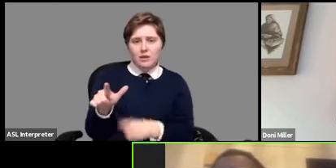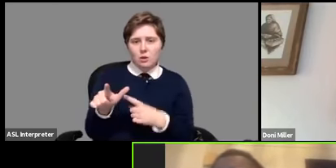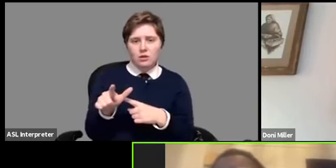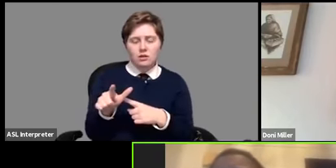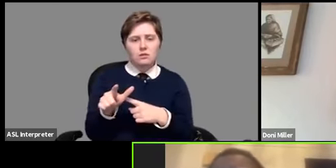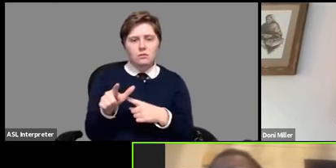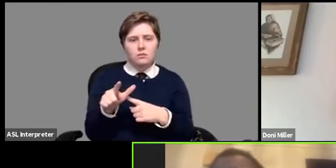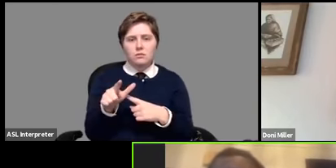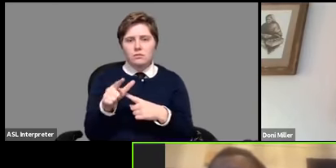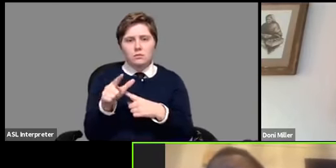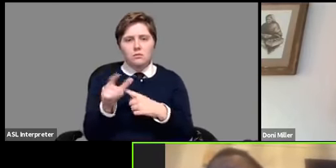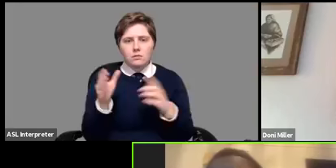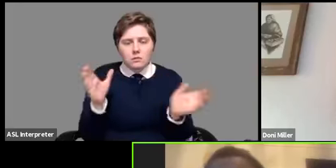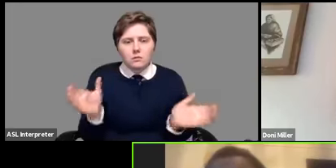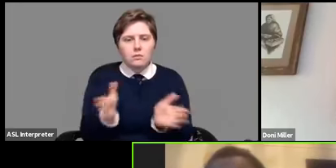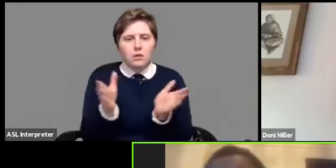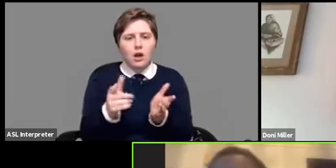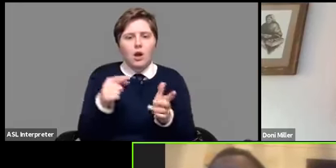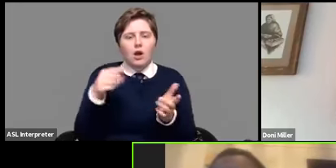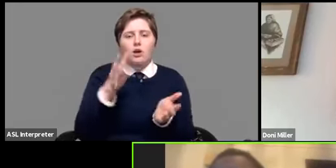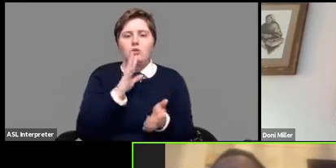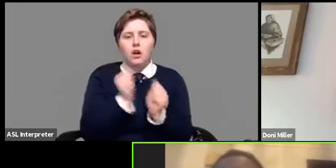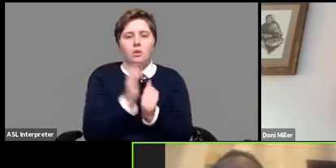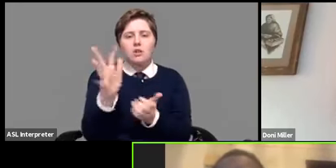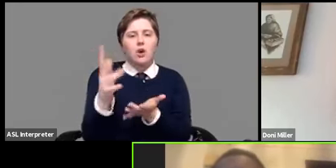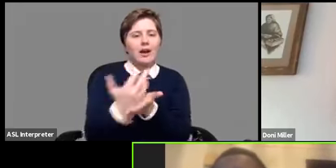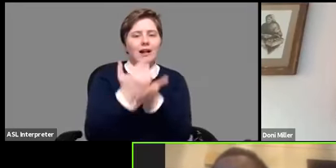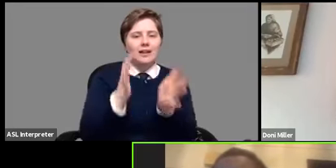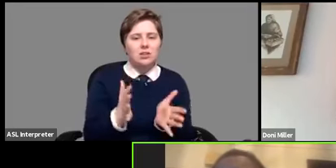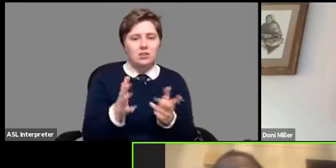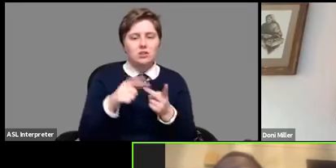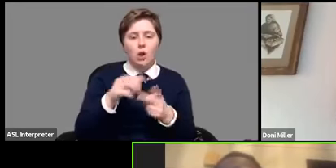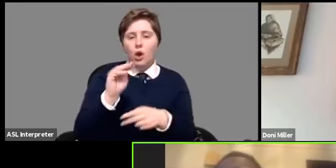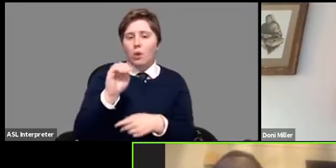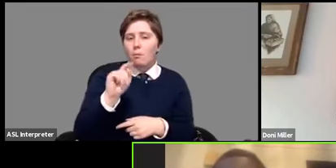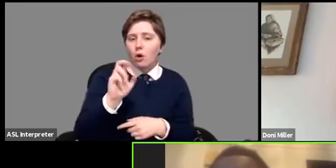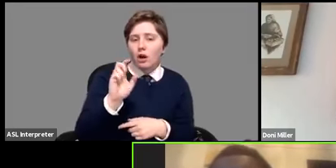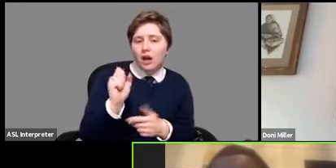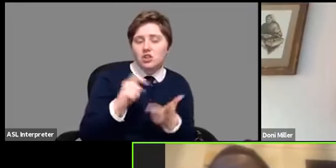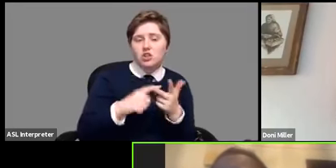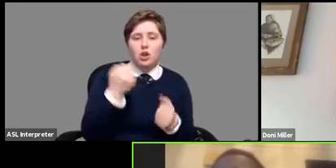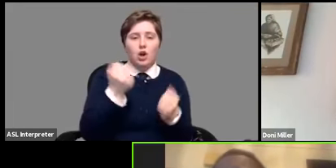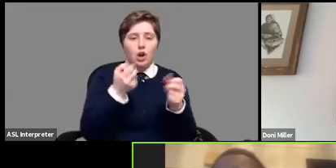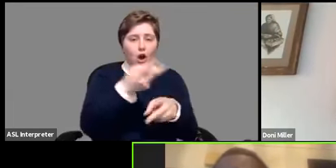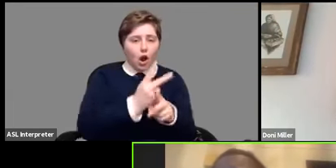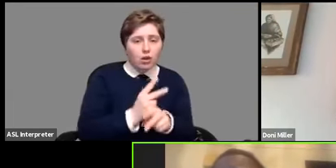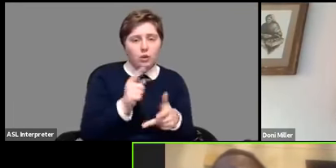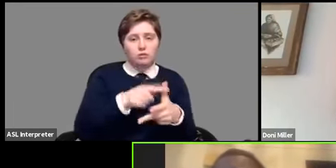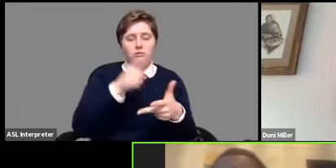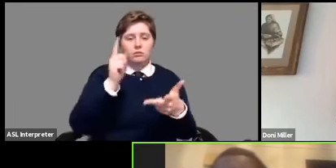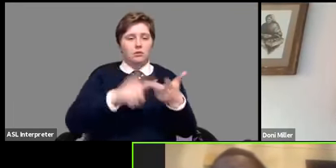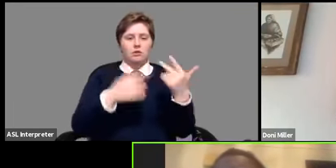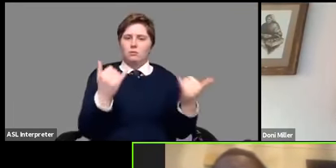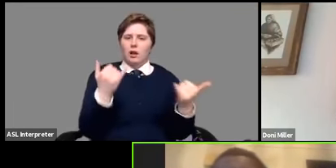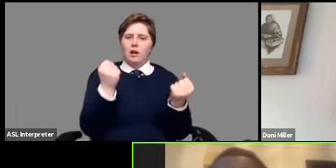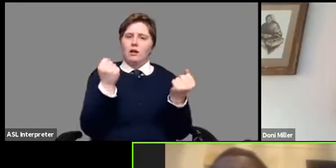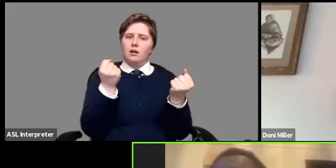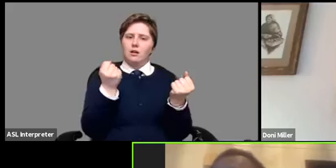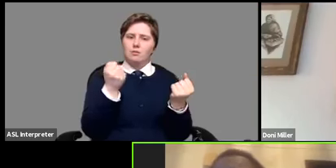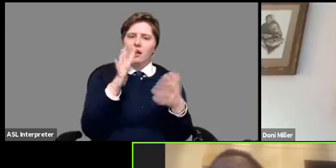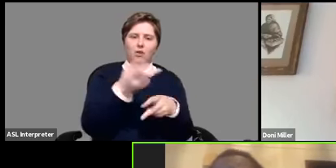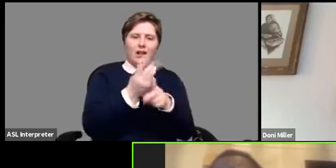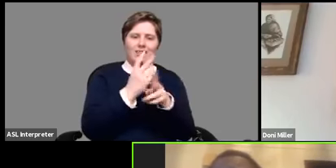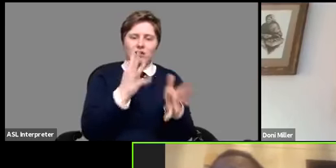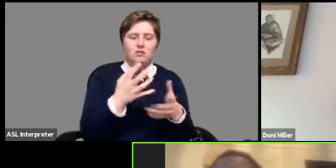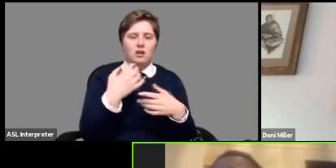i would also say talk to your creditors as well um your mortgage company your car loan company right now a lot of your lenders